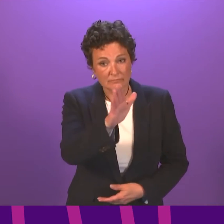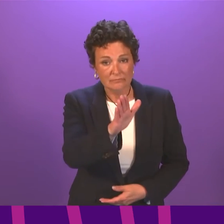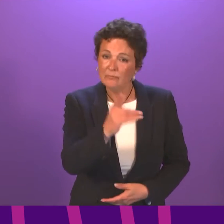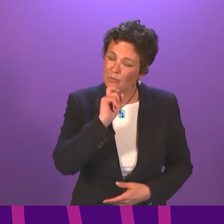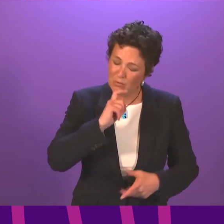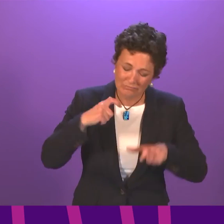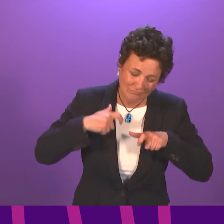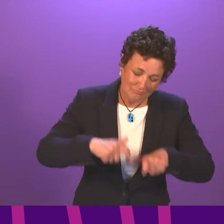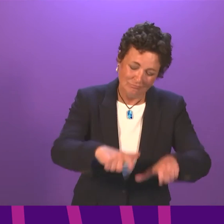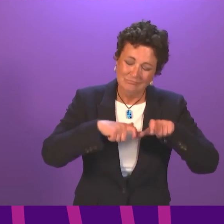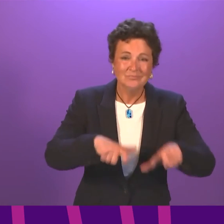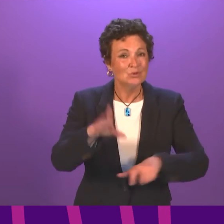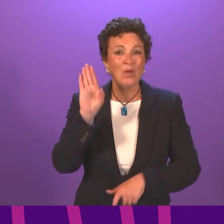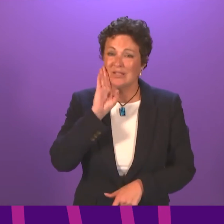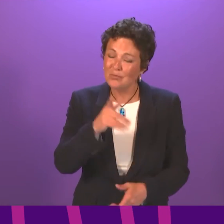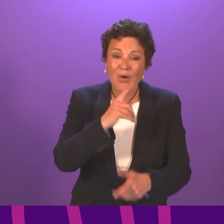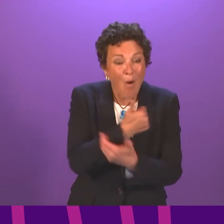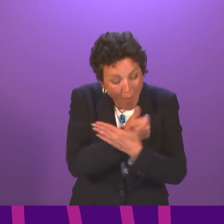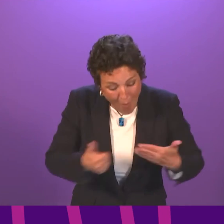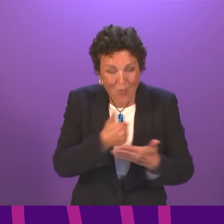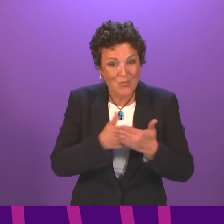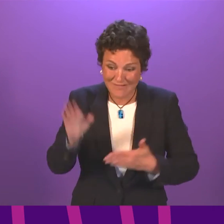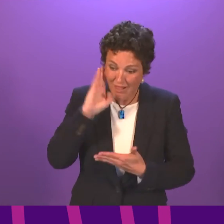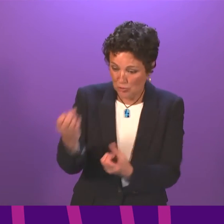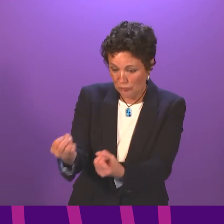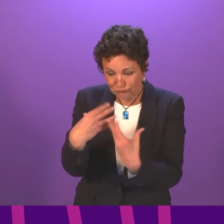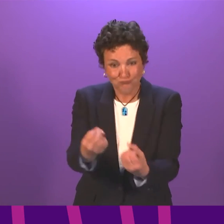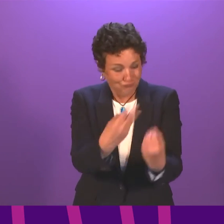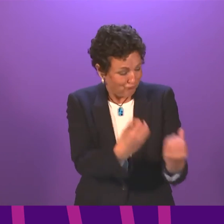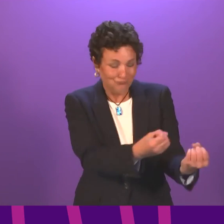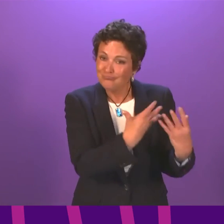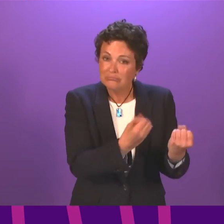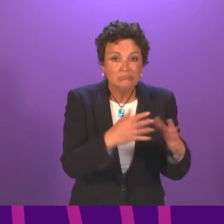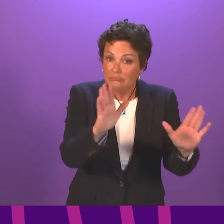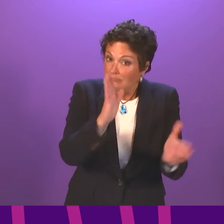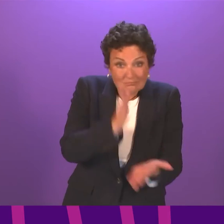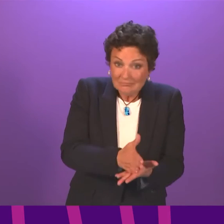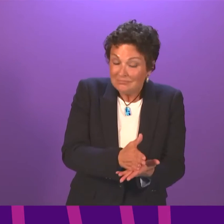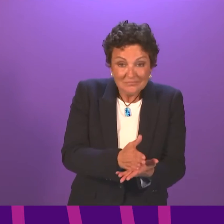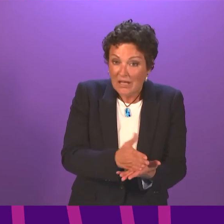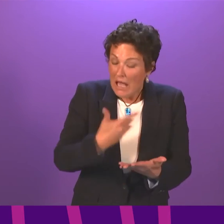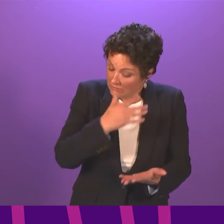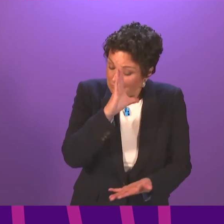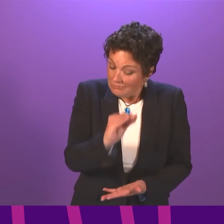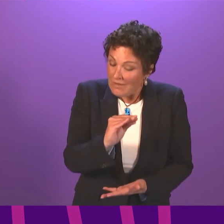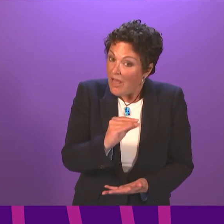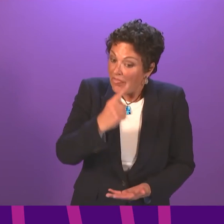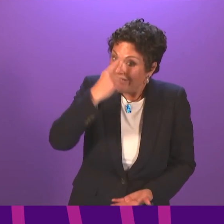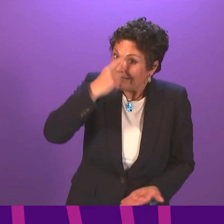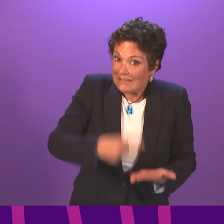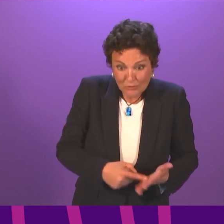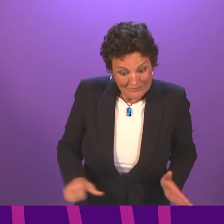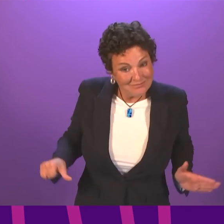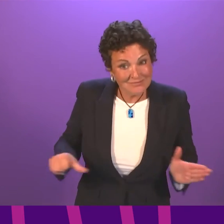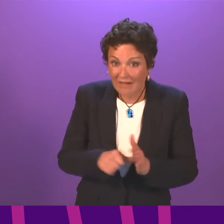listen. We have paid very, very close attention to all of these points of detail and come to difficult judgments, but